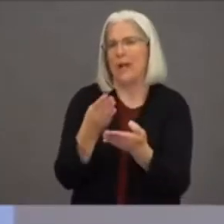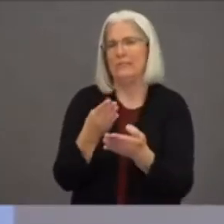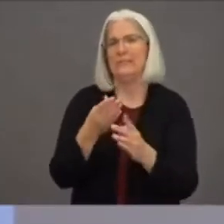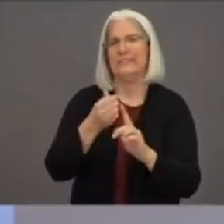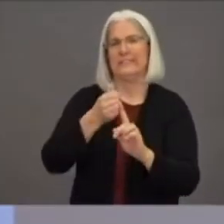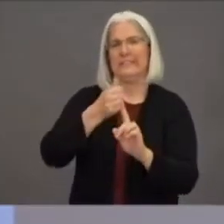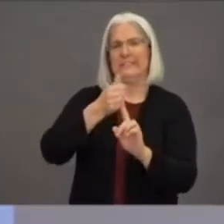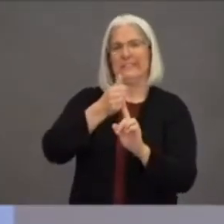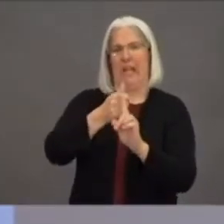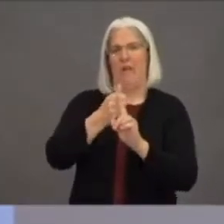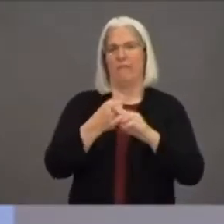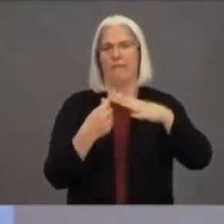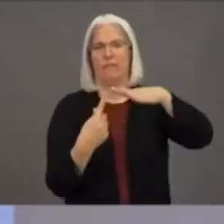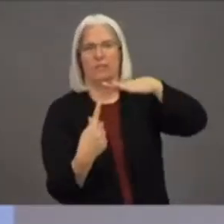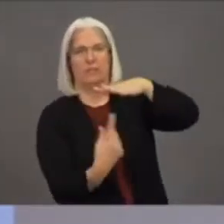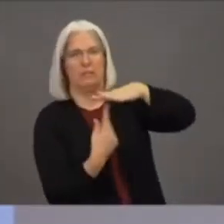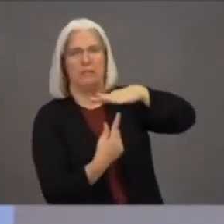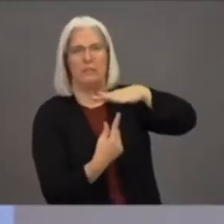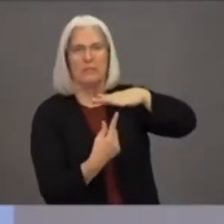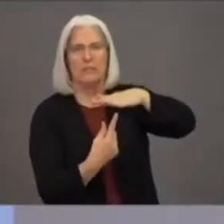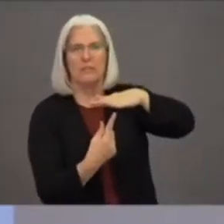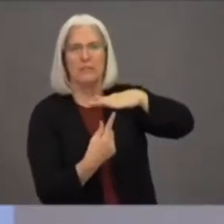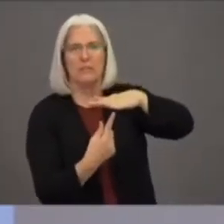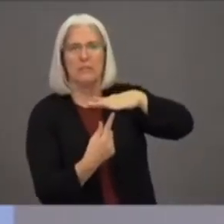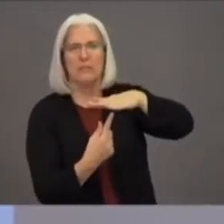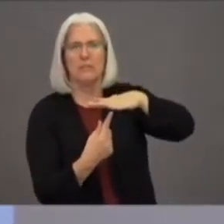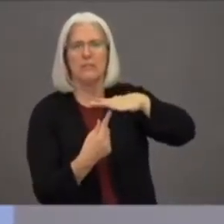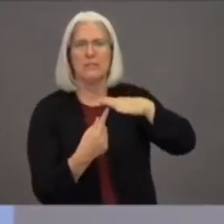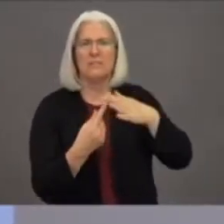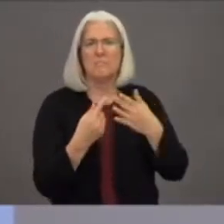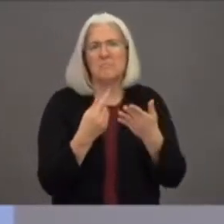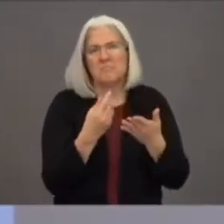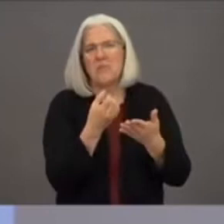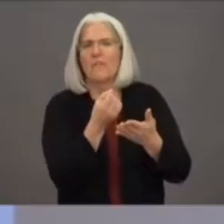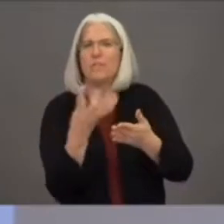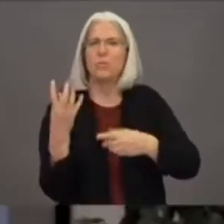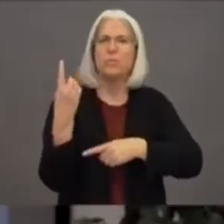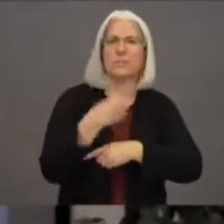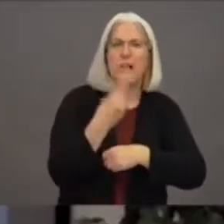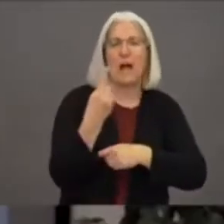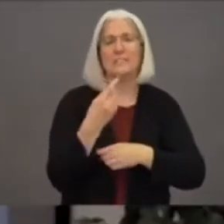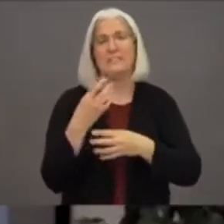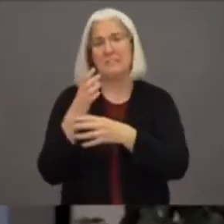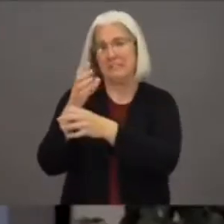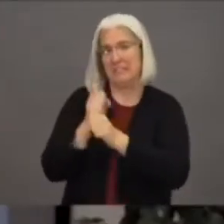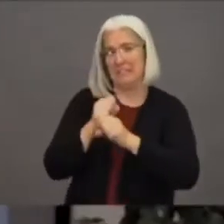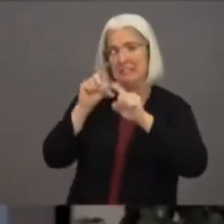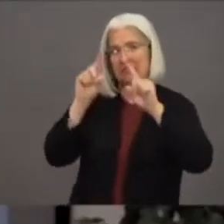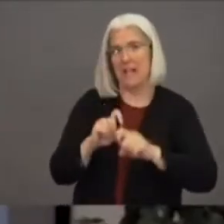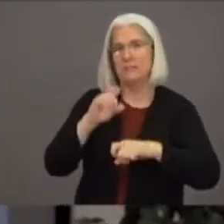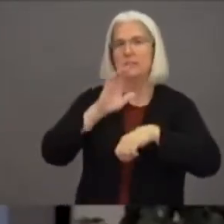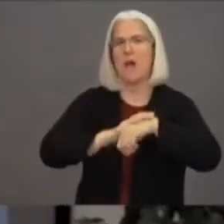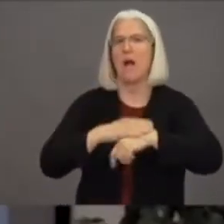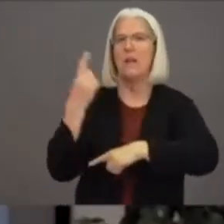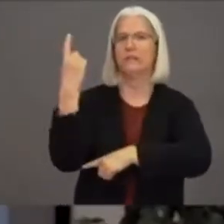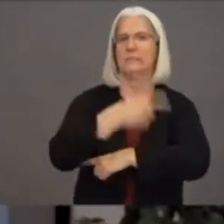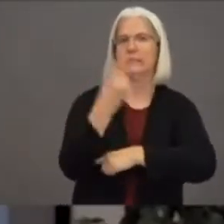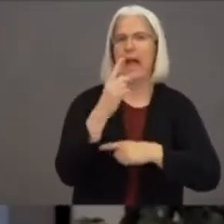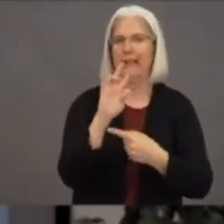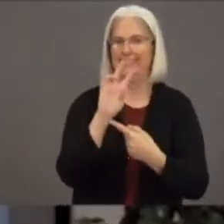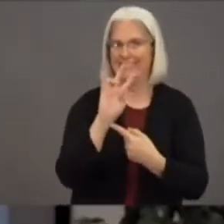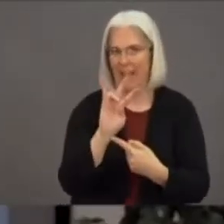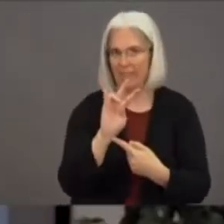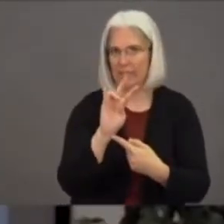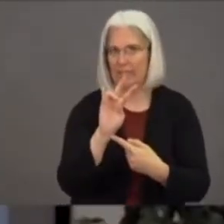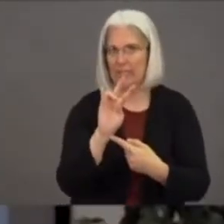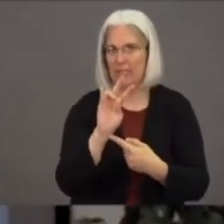wear your face covering and maintain more than six feet apart. Thank you. And unfortunately, as you know, we see the numbers,